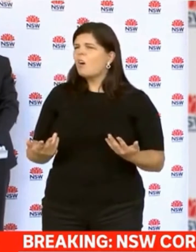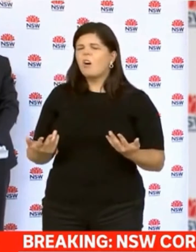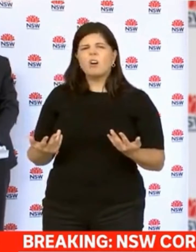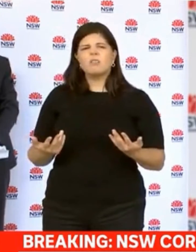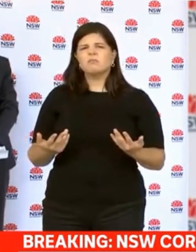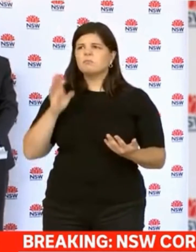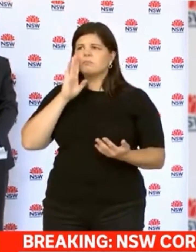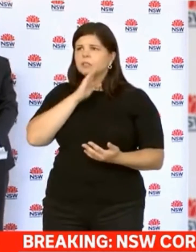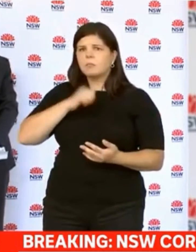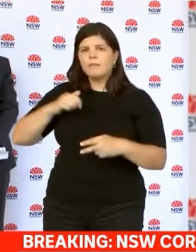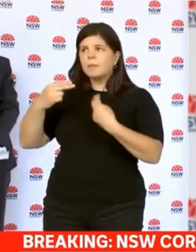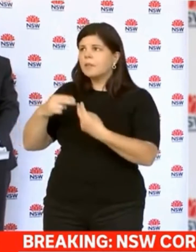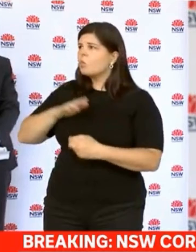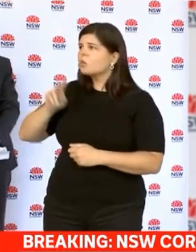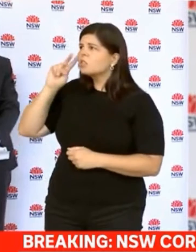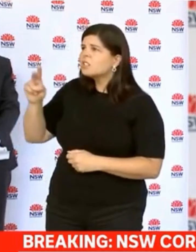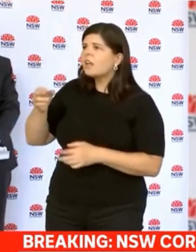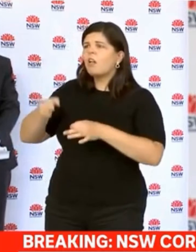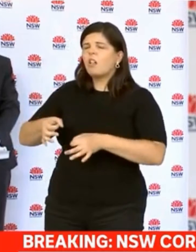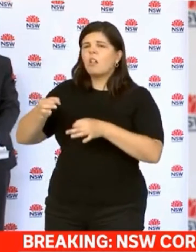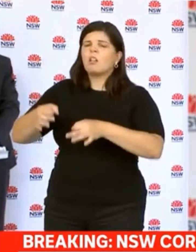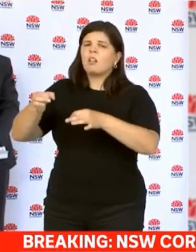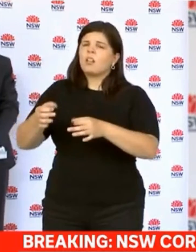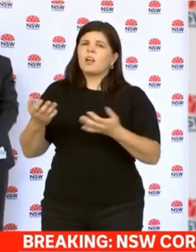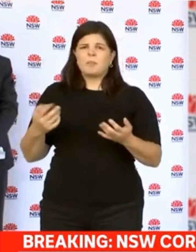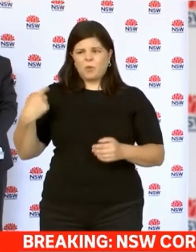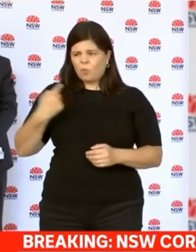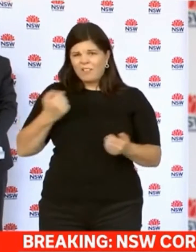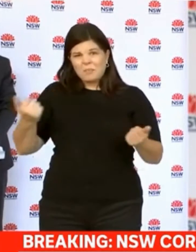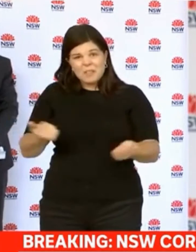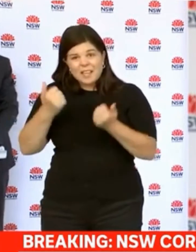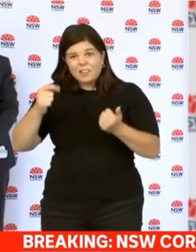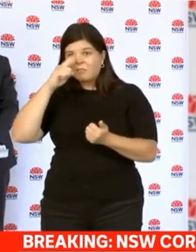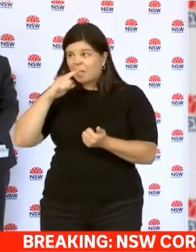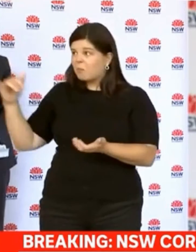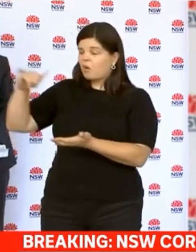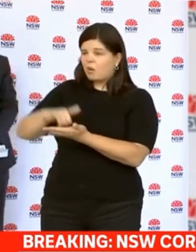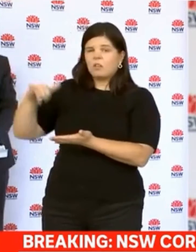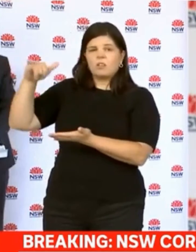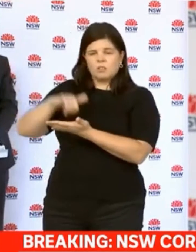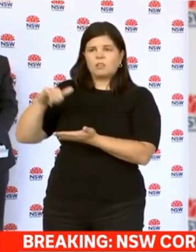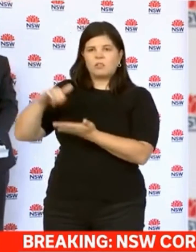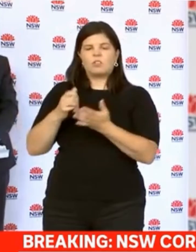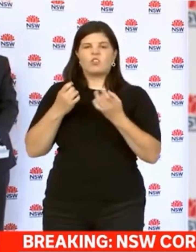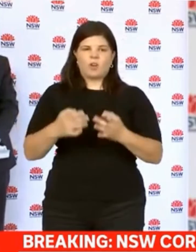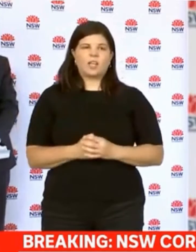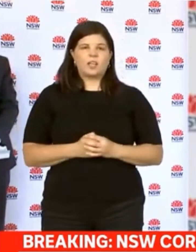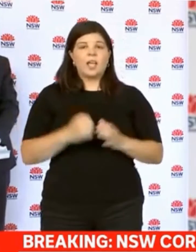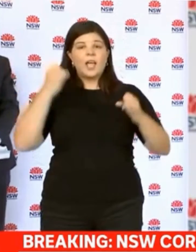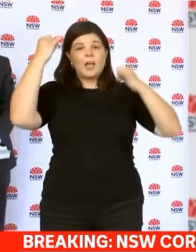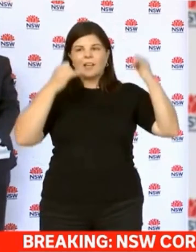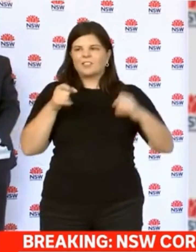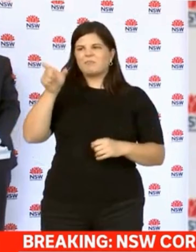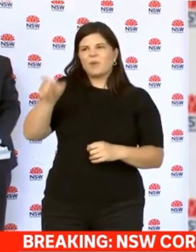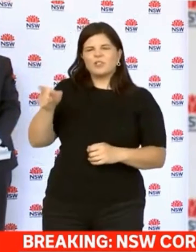heartbreak, but we've certainly been lifting our weight on this, and it's a fine balance. Imagine if you had a loved one who's been stranded